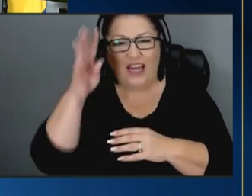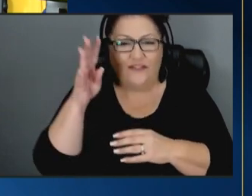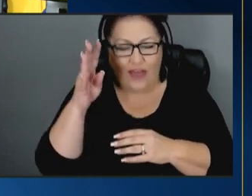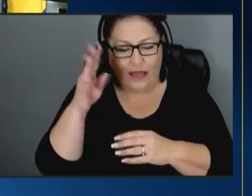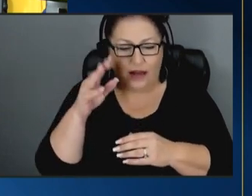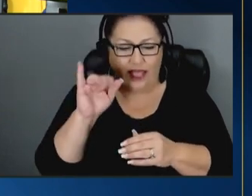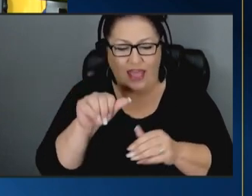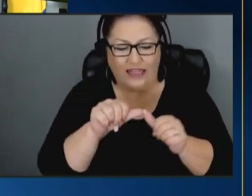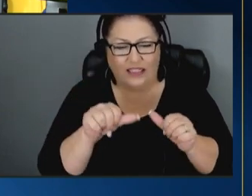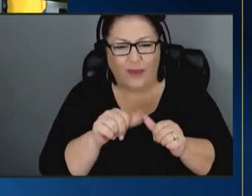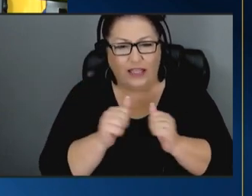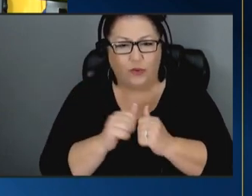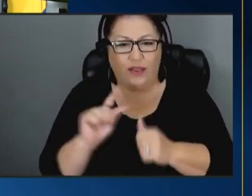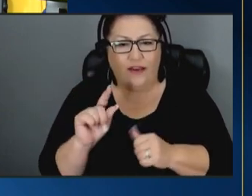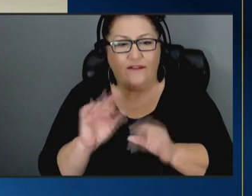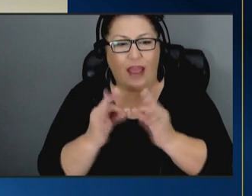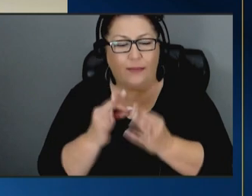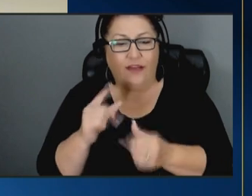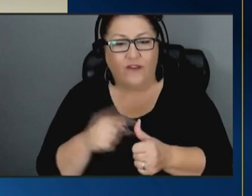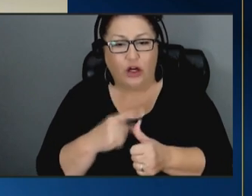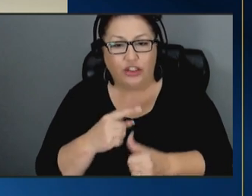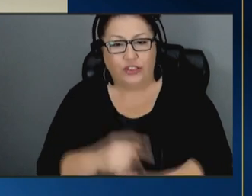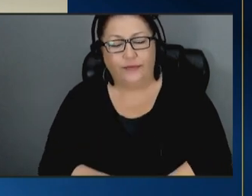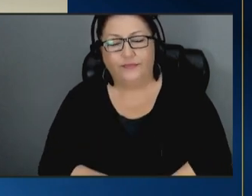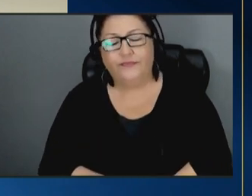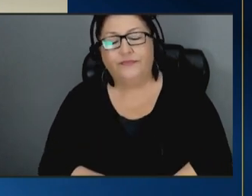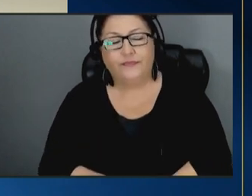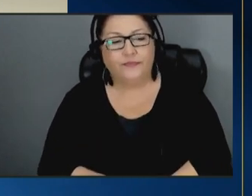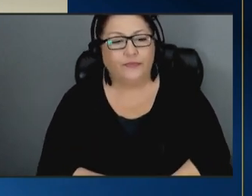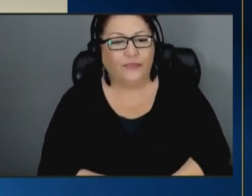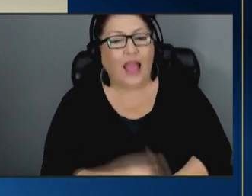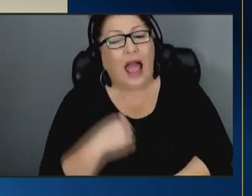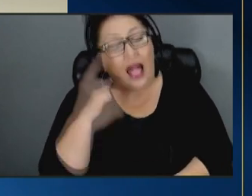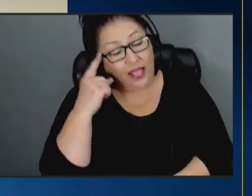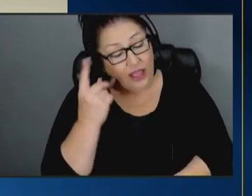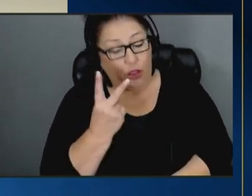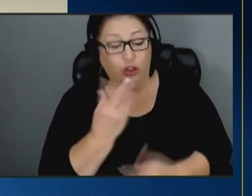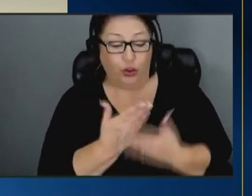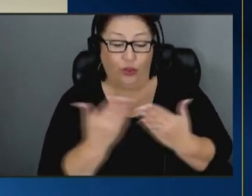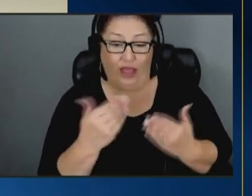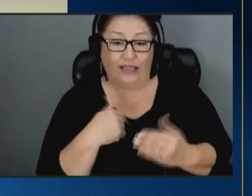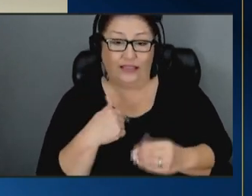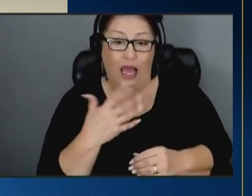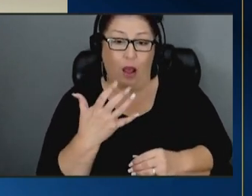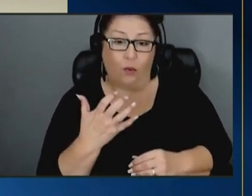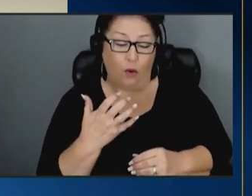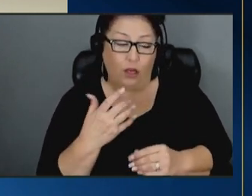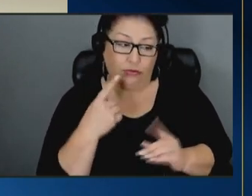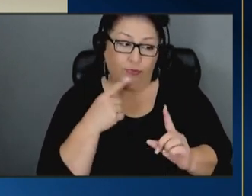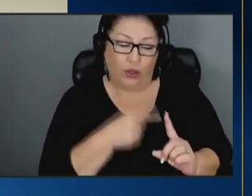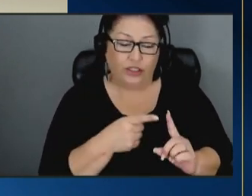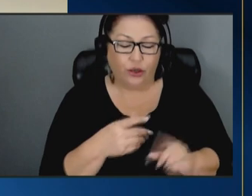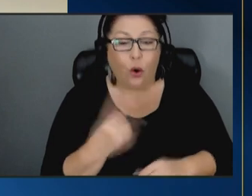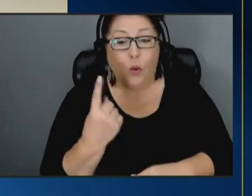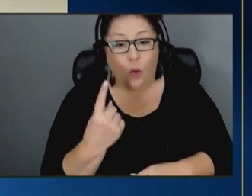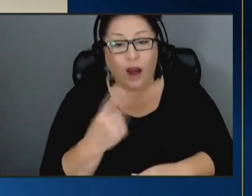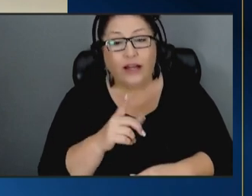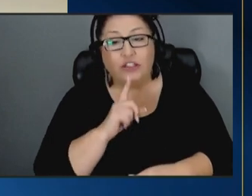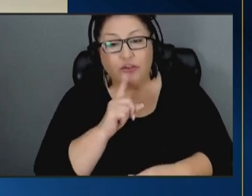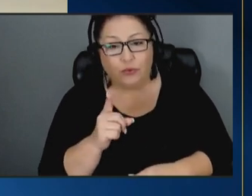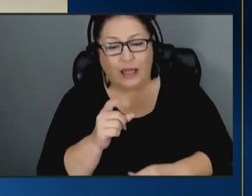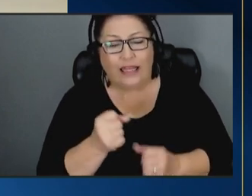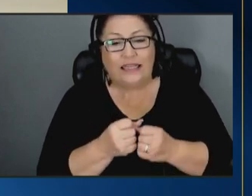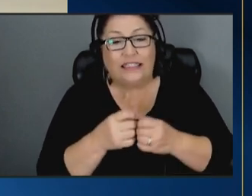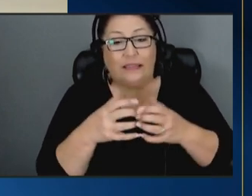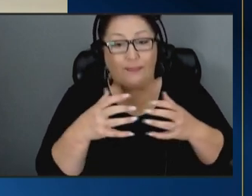space with family first yeah i i think there are two things that i would point to one is um really expanding the